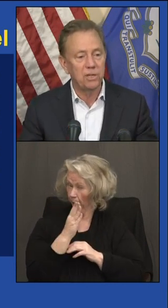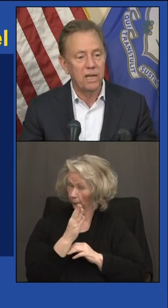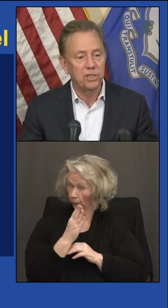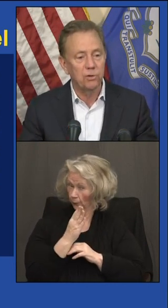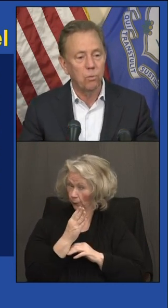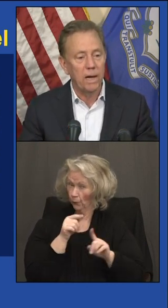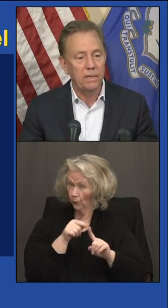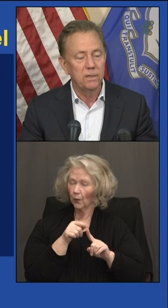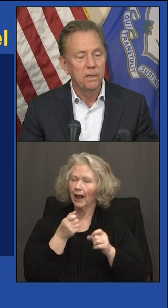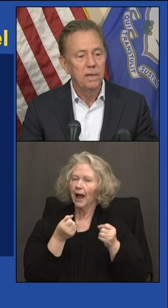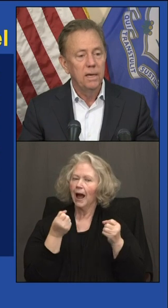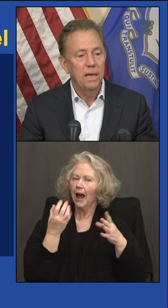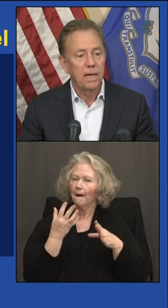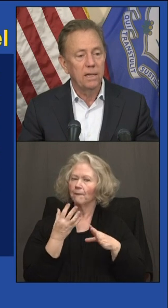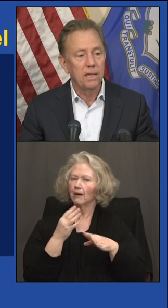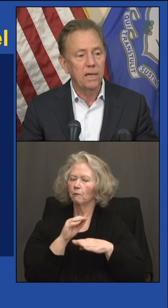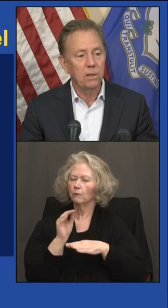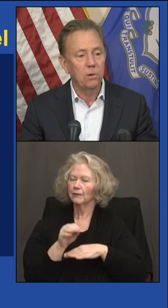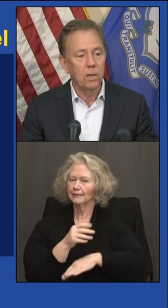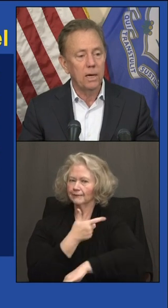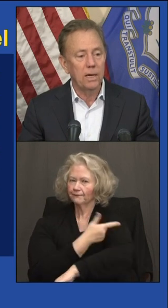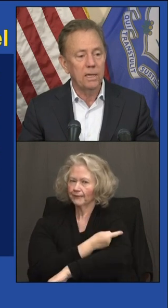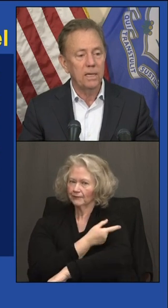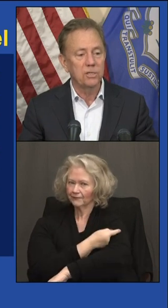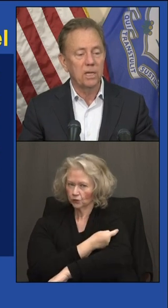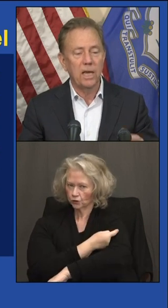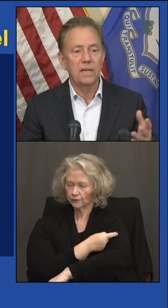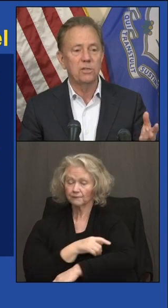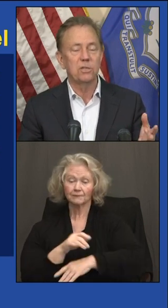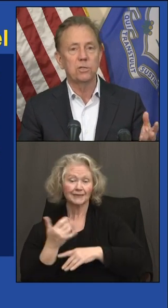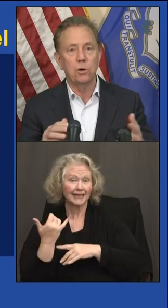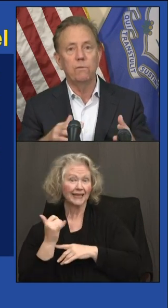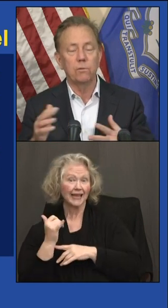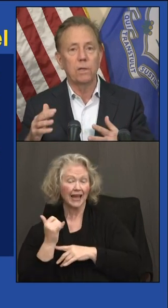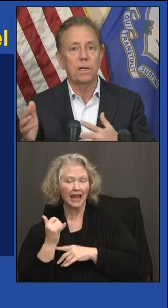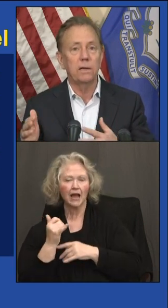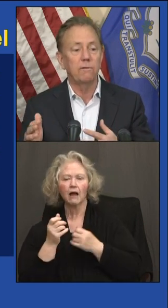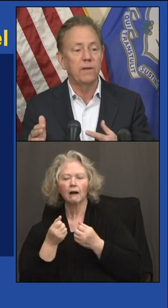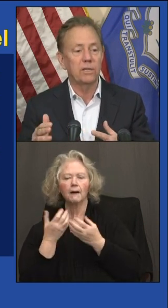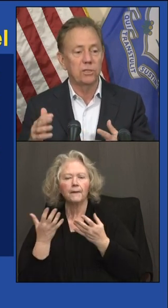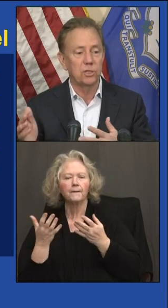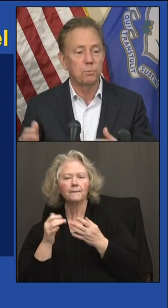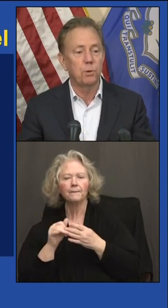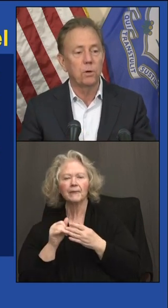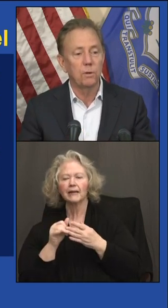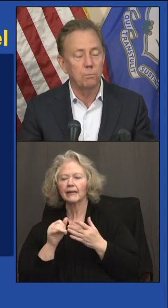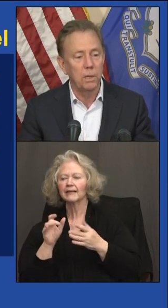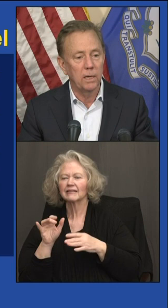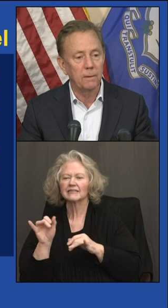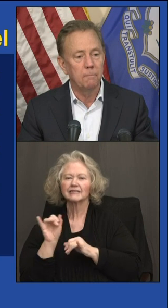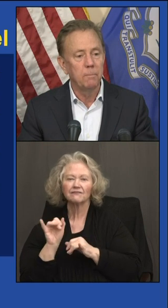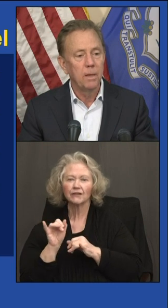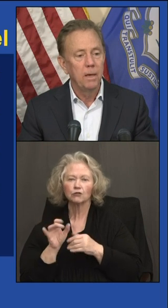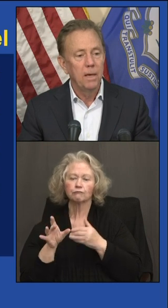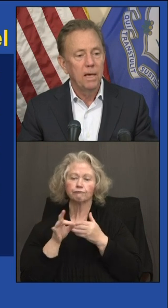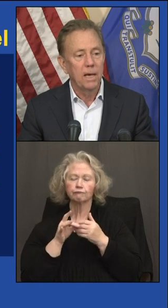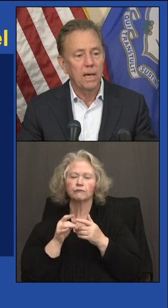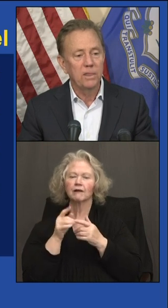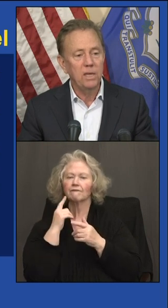is the vaccination rate. And the yellow line is the cases, COVID-related infections per million.